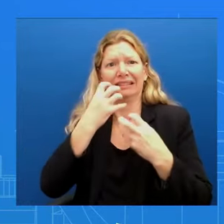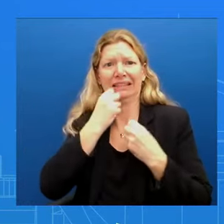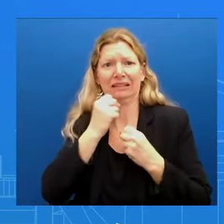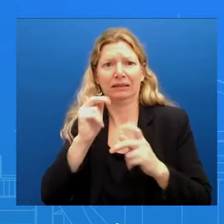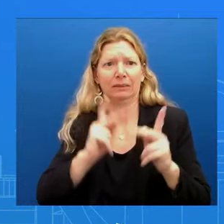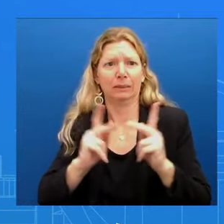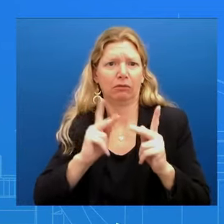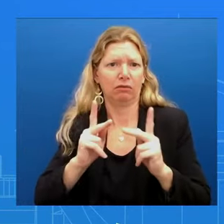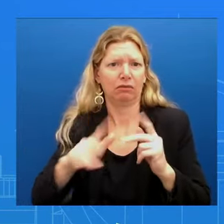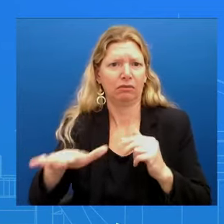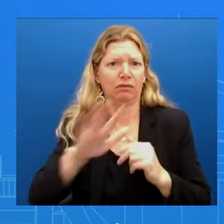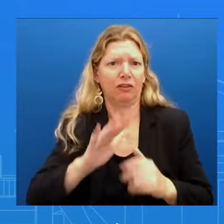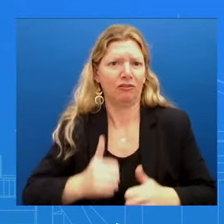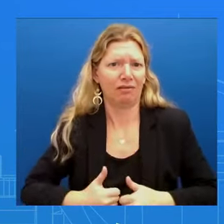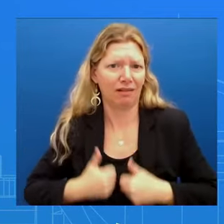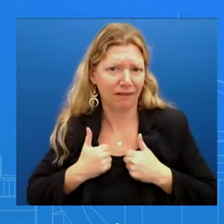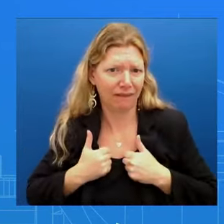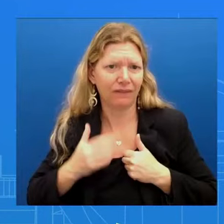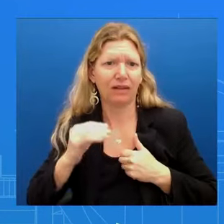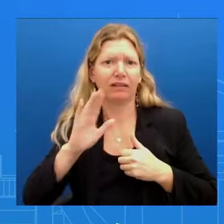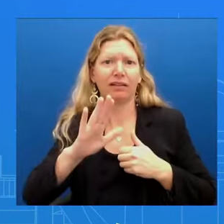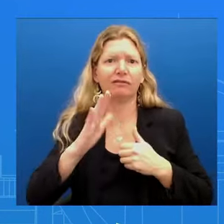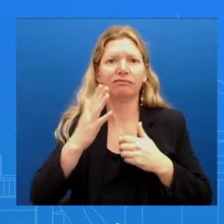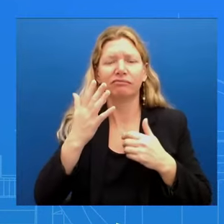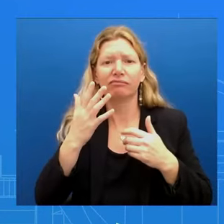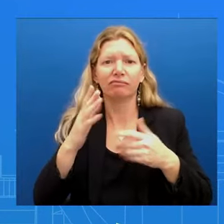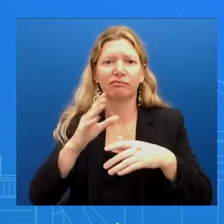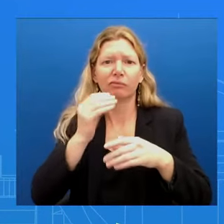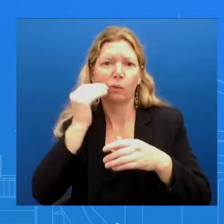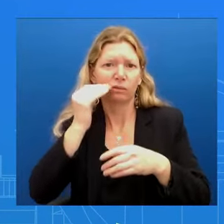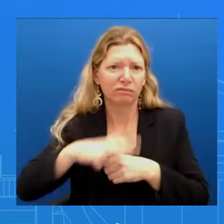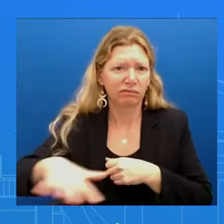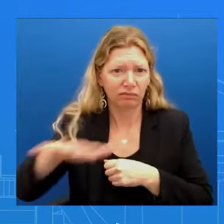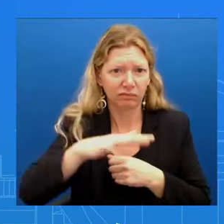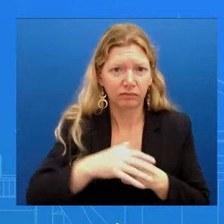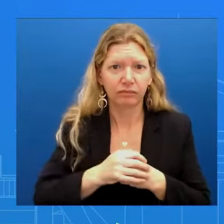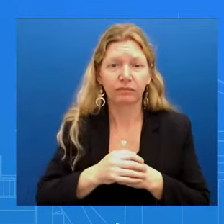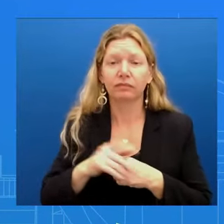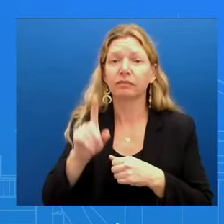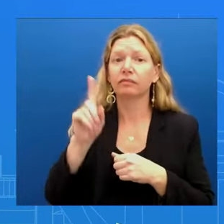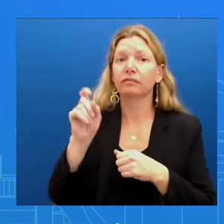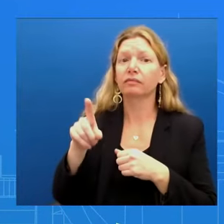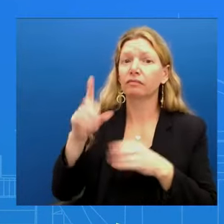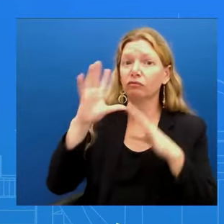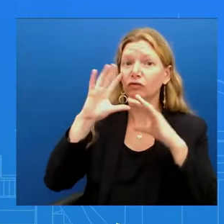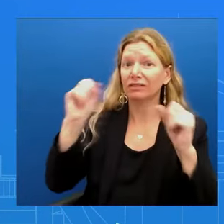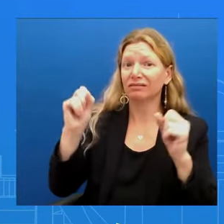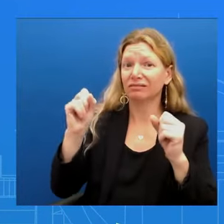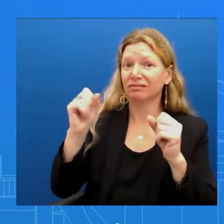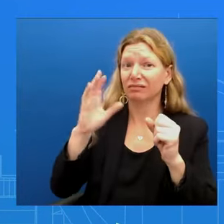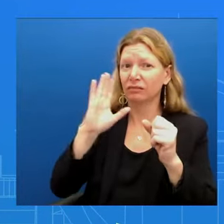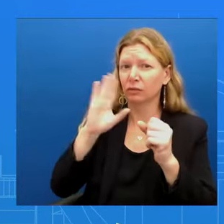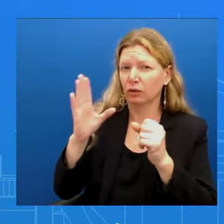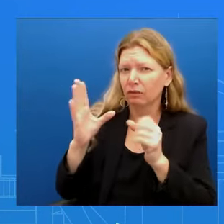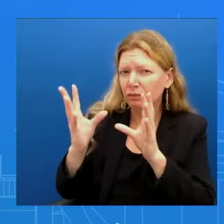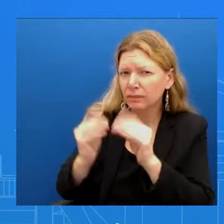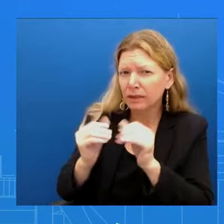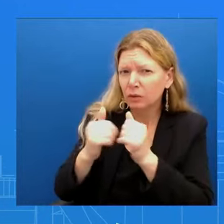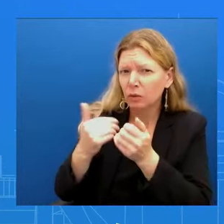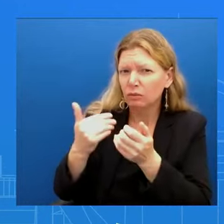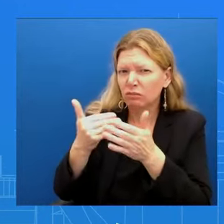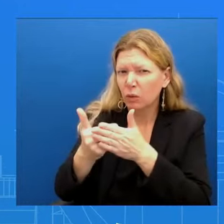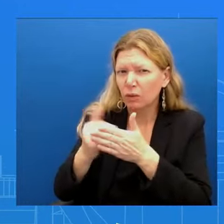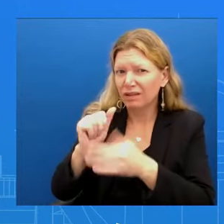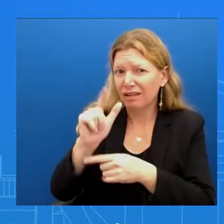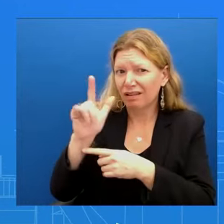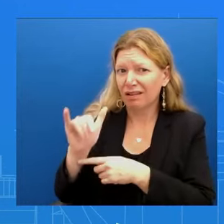that publicly supports a ceasefire in Gaza Can you just talk to us about whether the President's thinking on that has evolved at